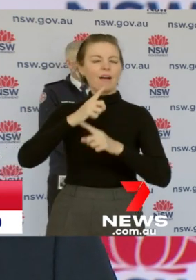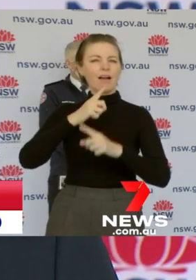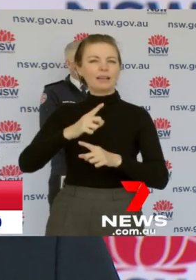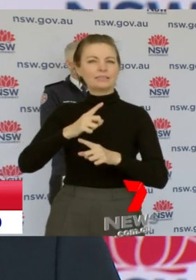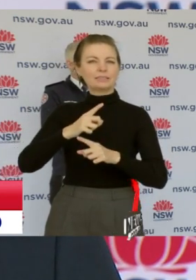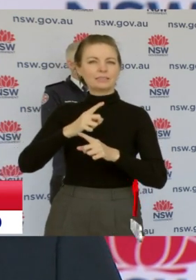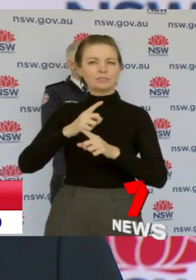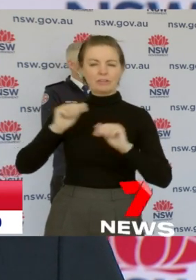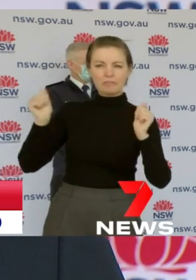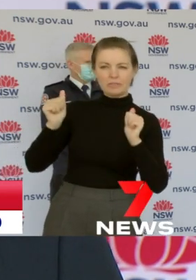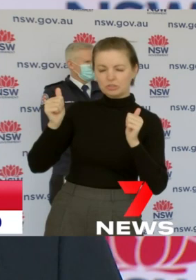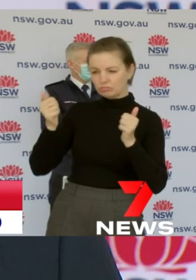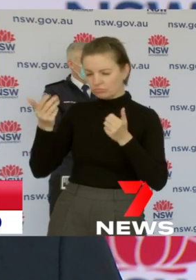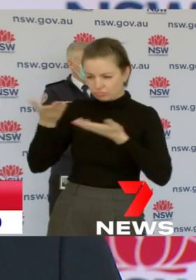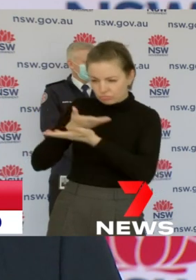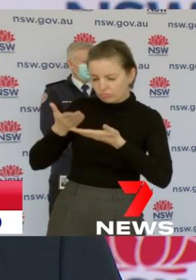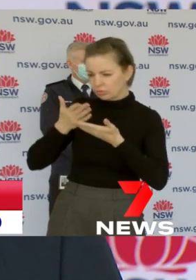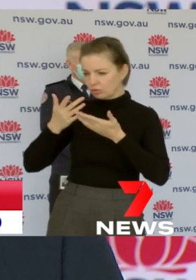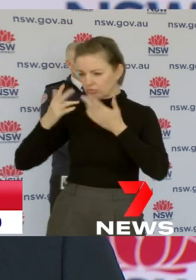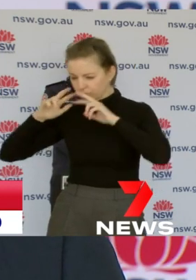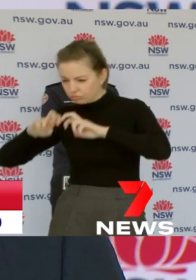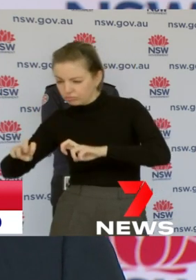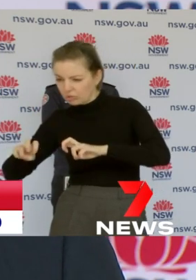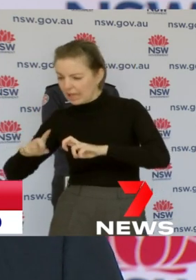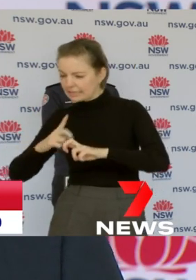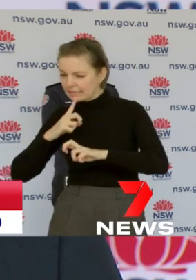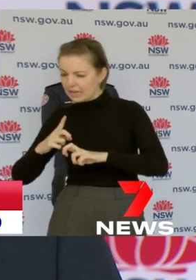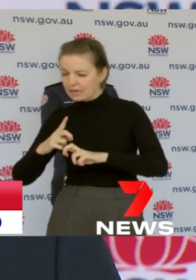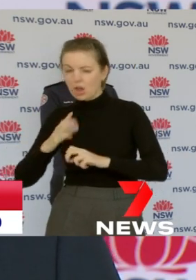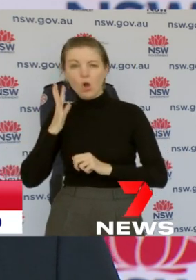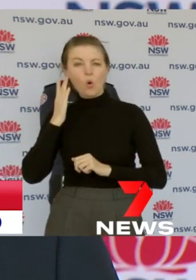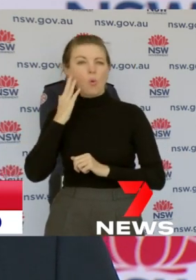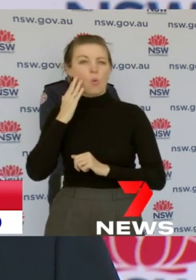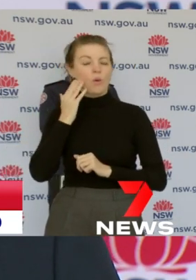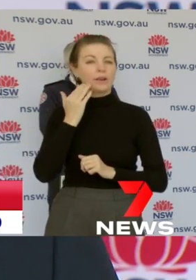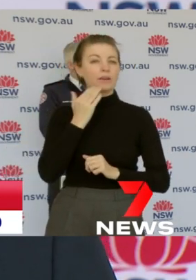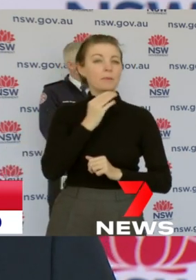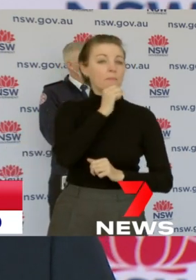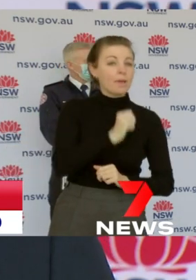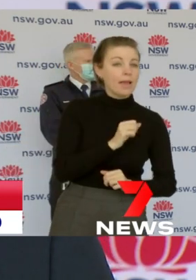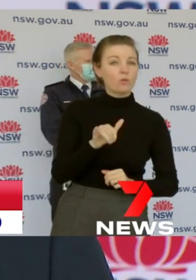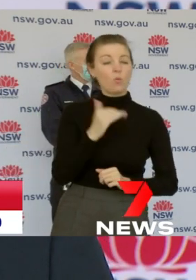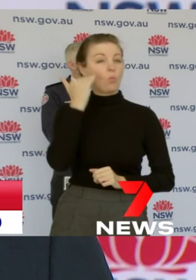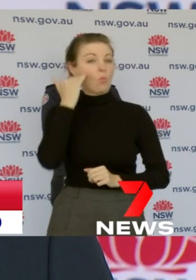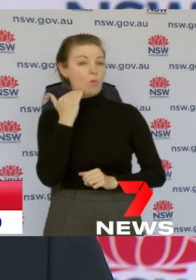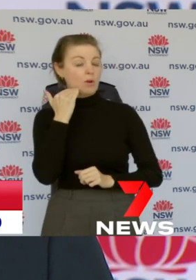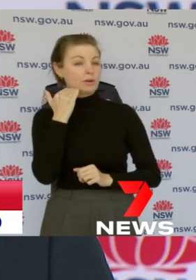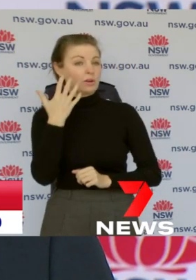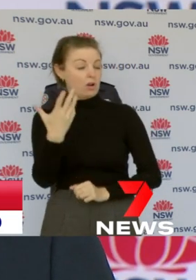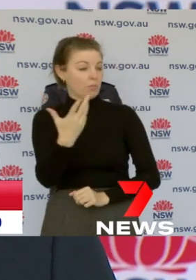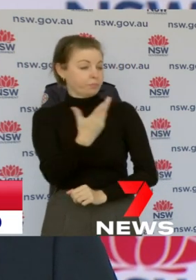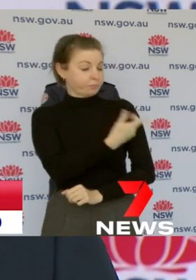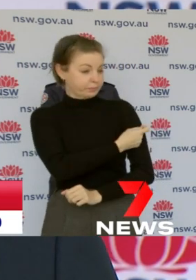evidence whatsoever that a woman's fertility for that matter a man's fertility would be in any way